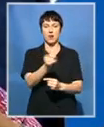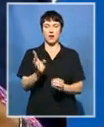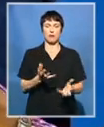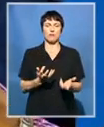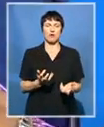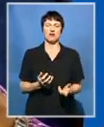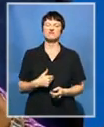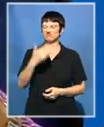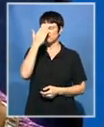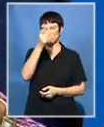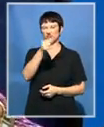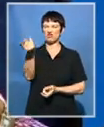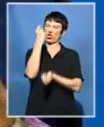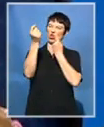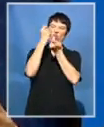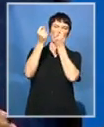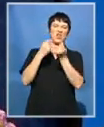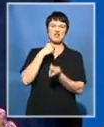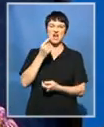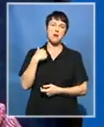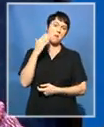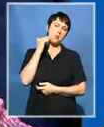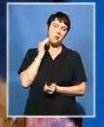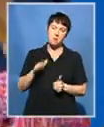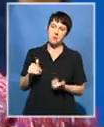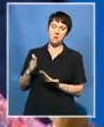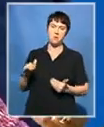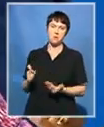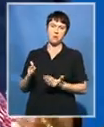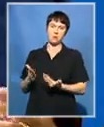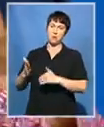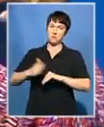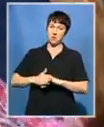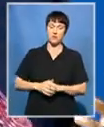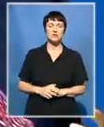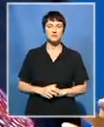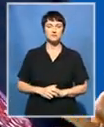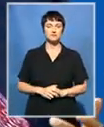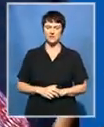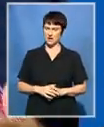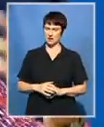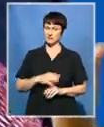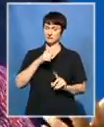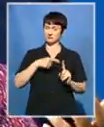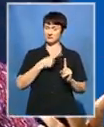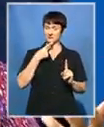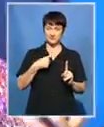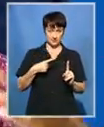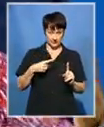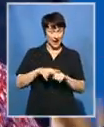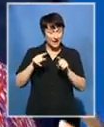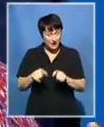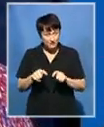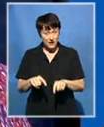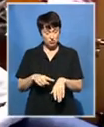services in white areas. DeLille's dismissed claims that Cape Town is the most racist